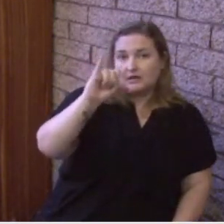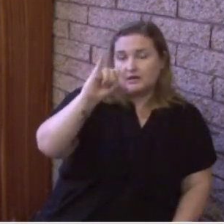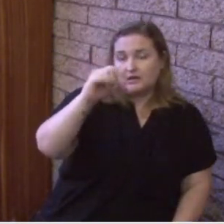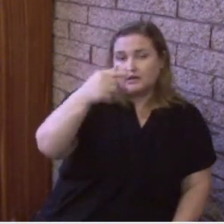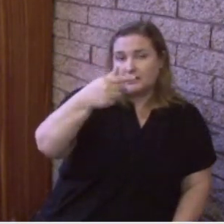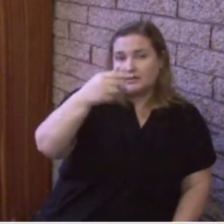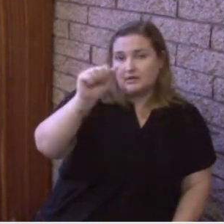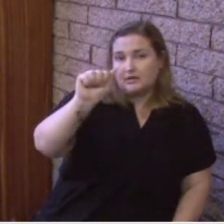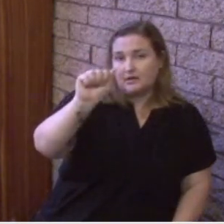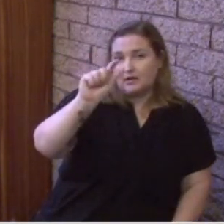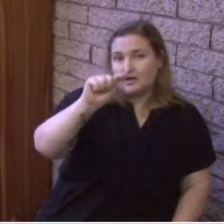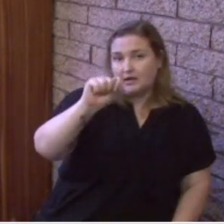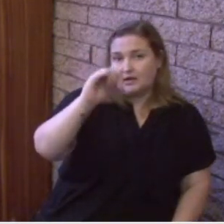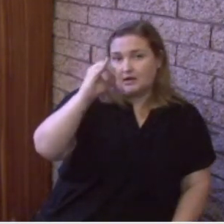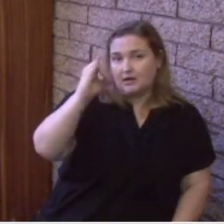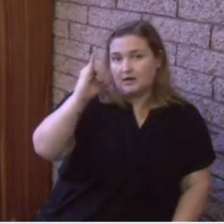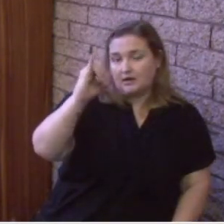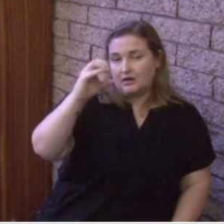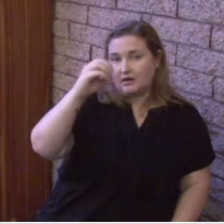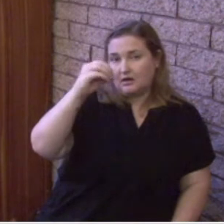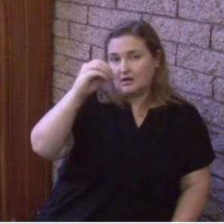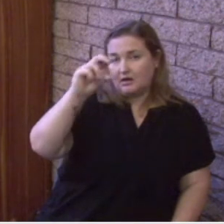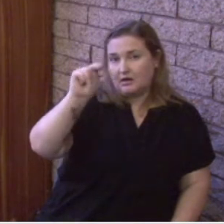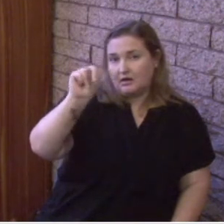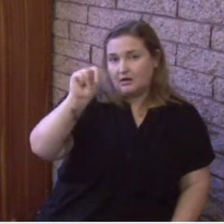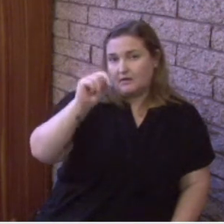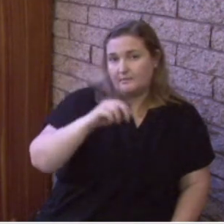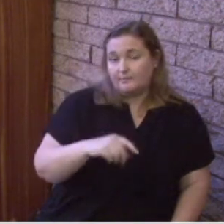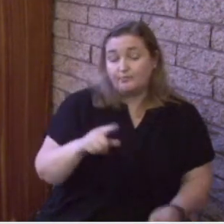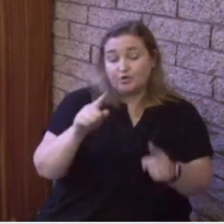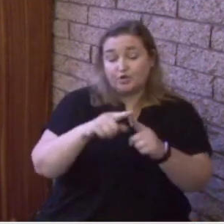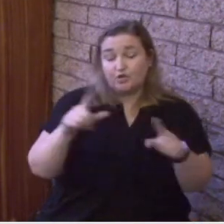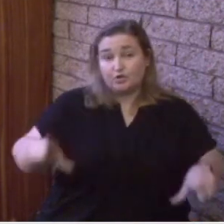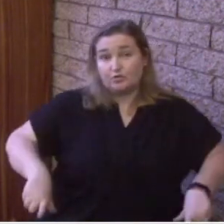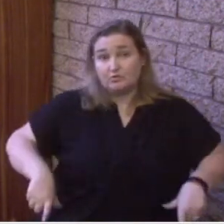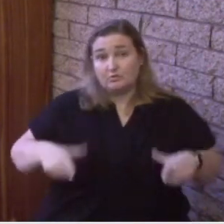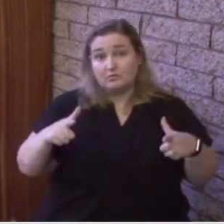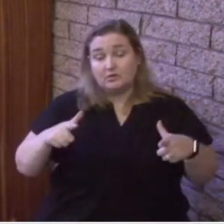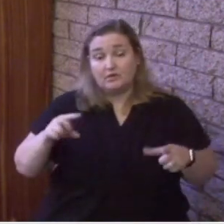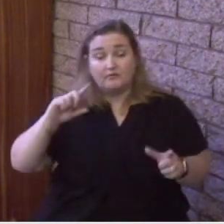to live according to the will and purpose of God.